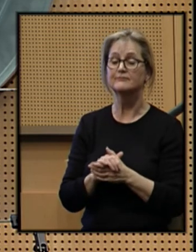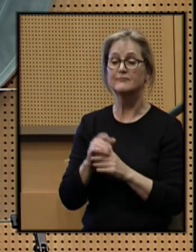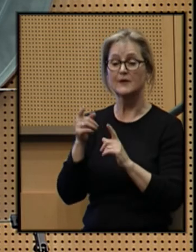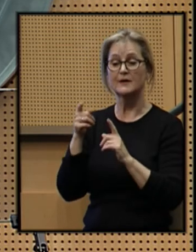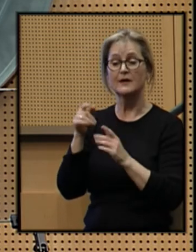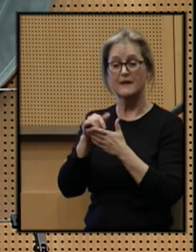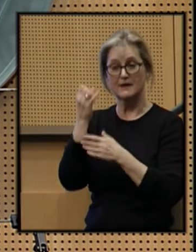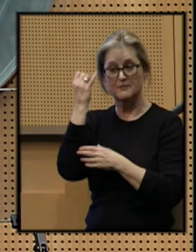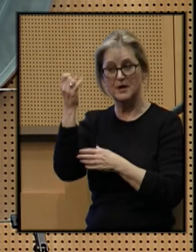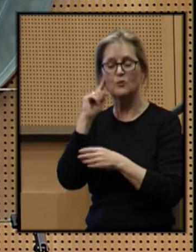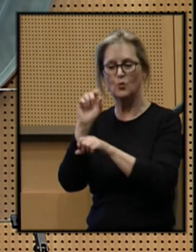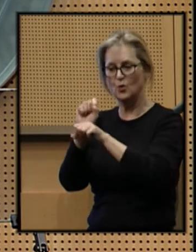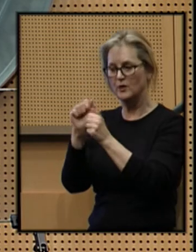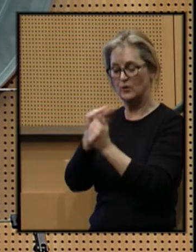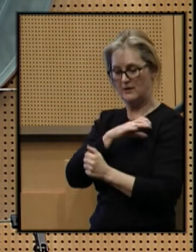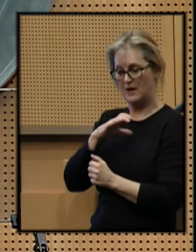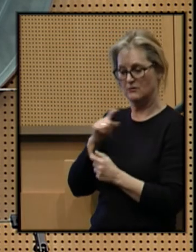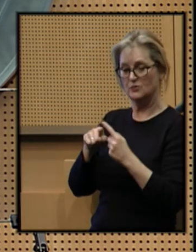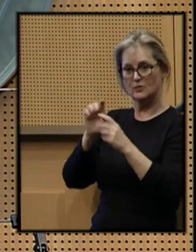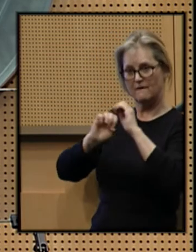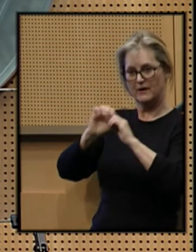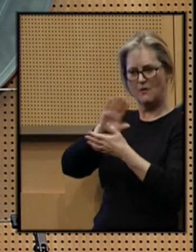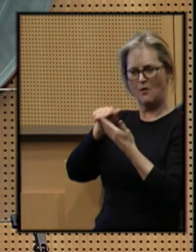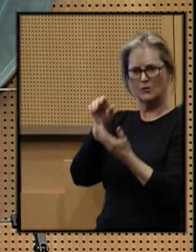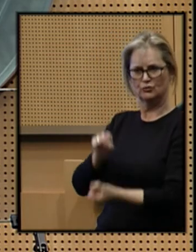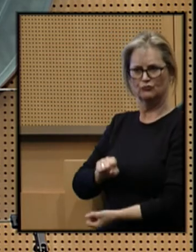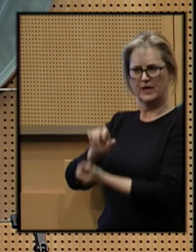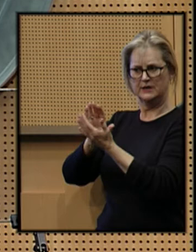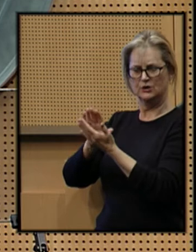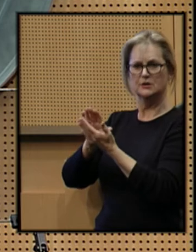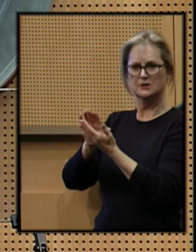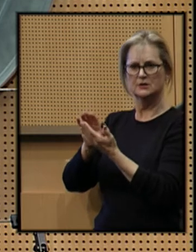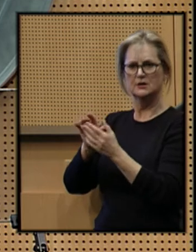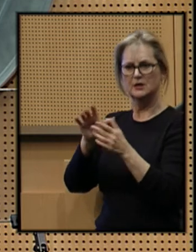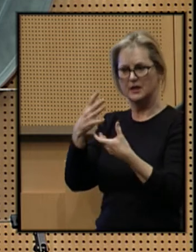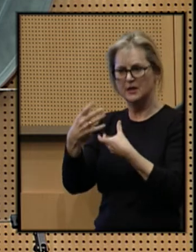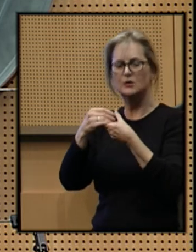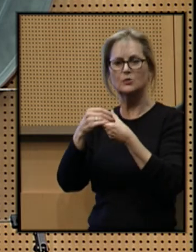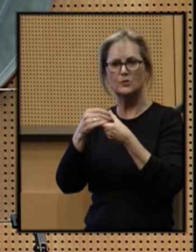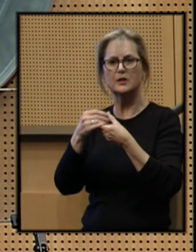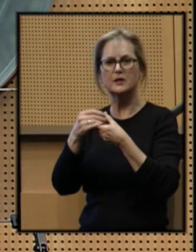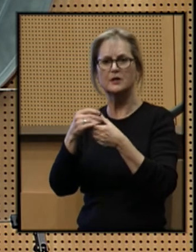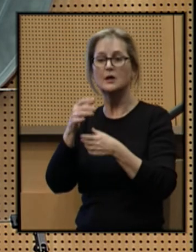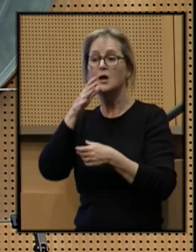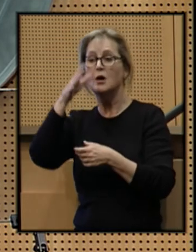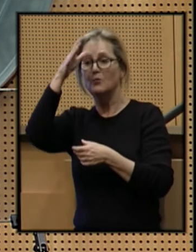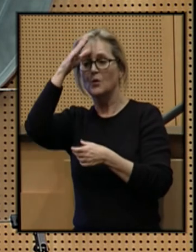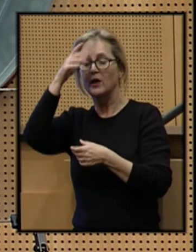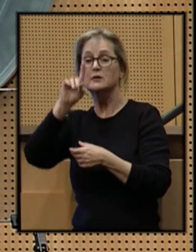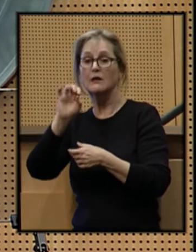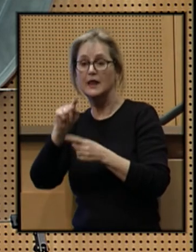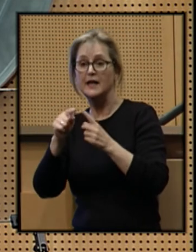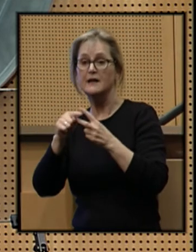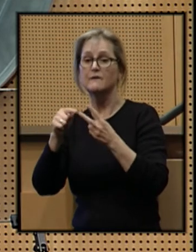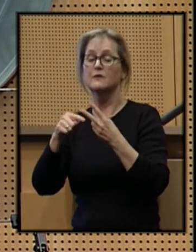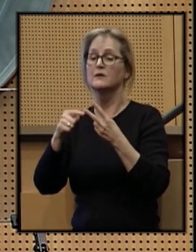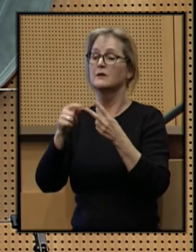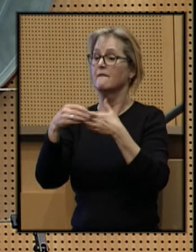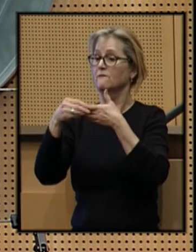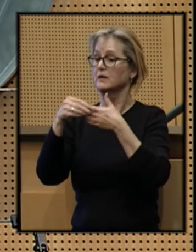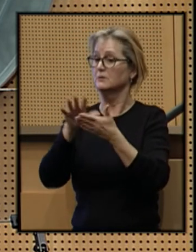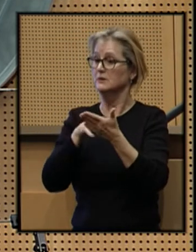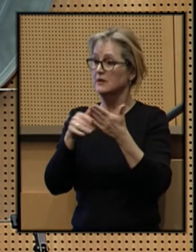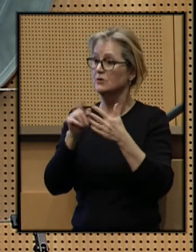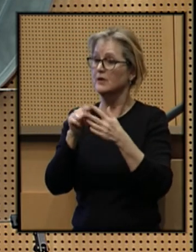we are working with council to evaluate all strategies, including extending parental leave, flexible scheduling,